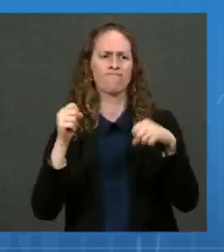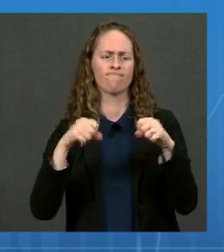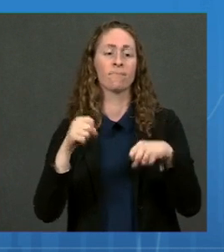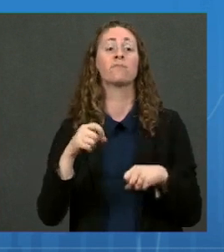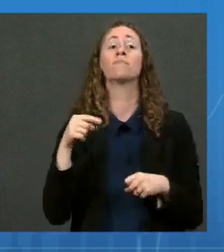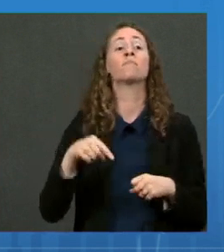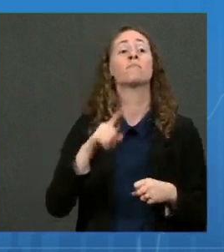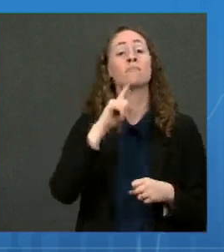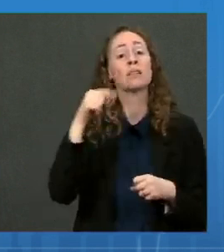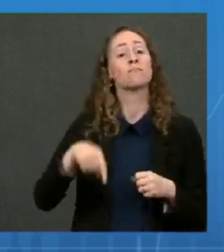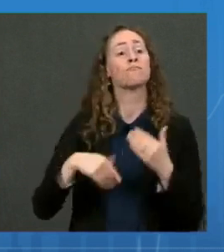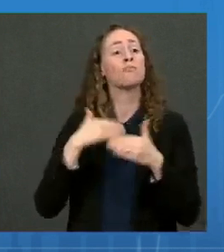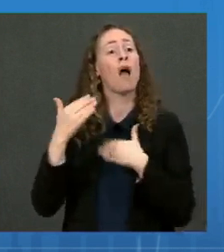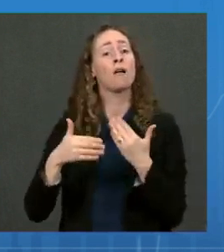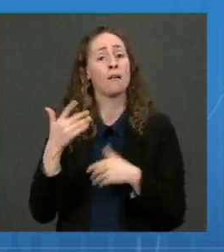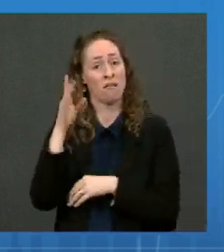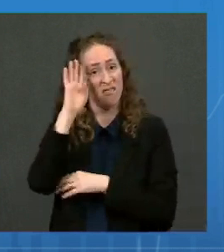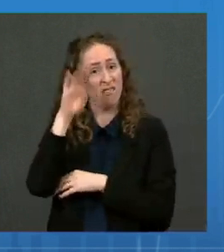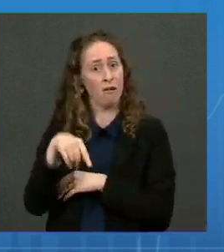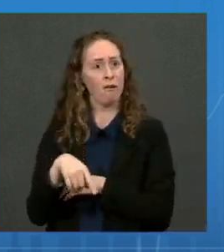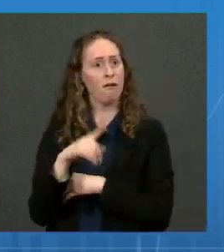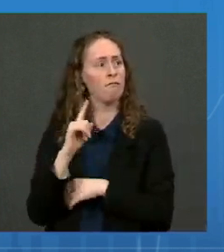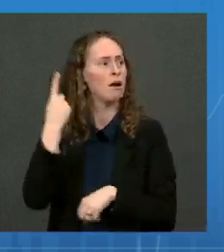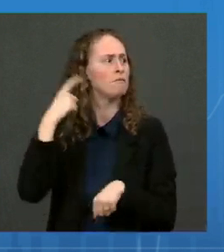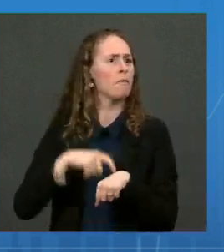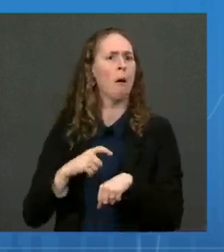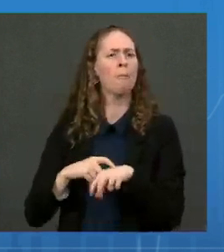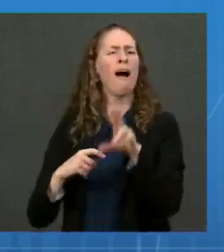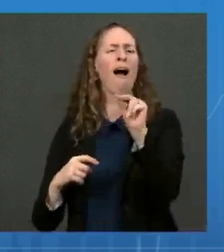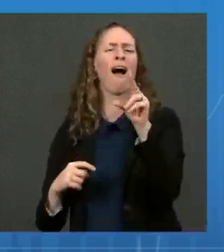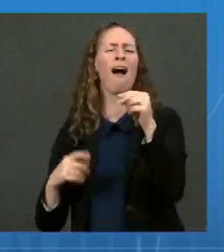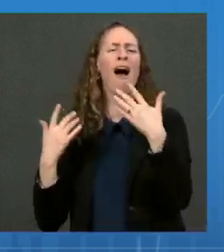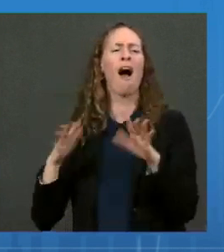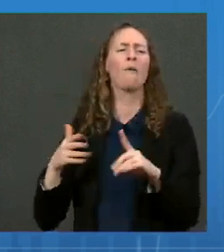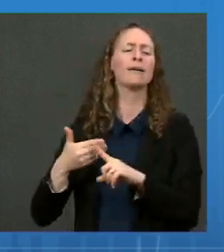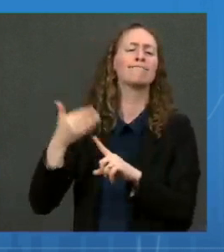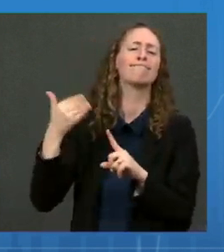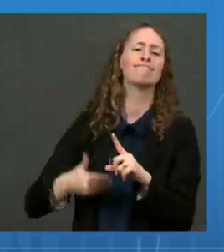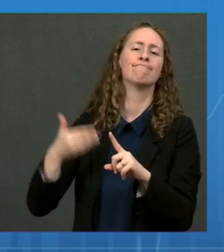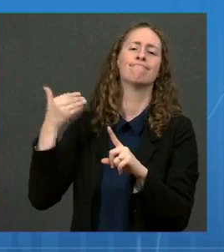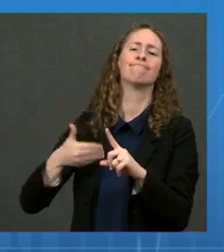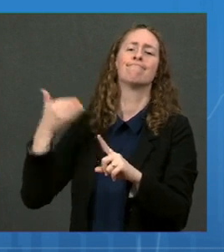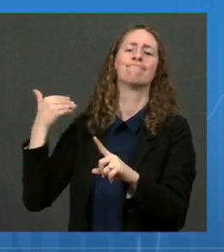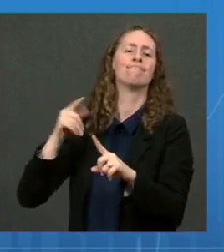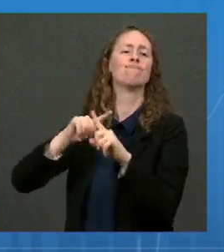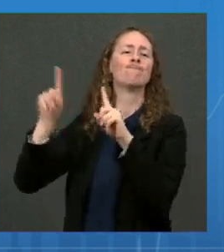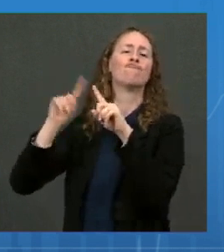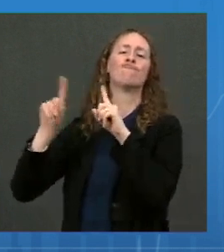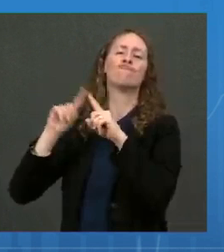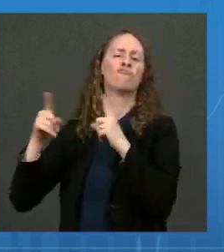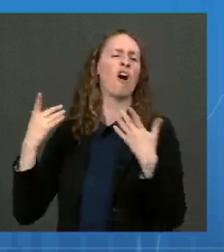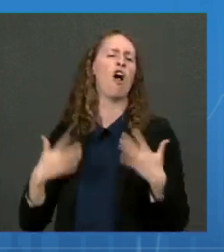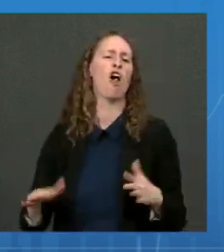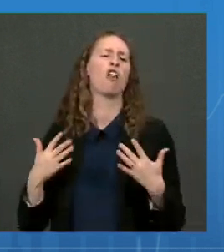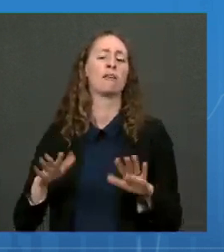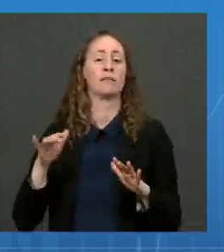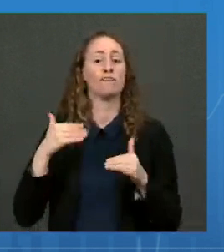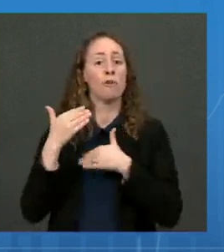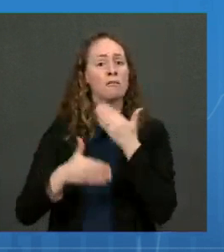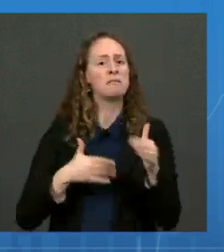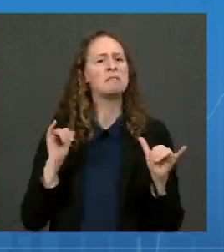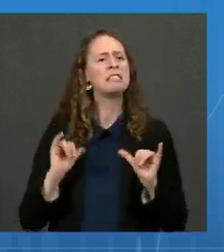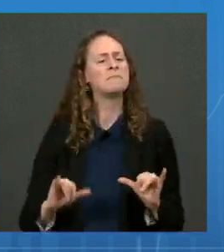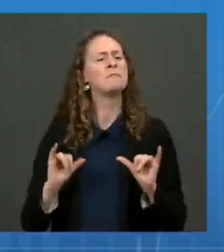It's been around long before COVID-19. During the pandemic, this same process has been implemented for major decisions